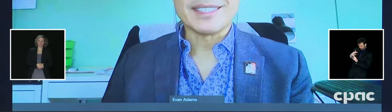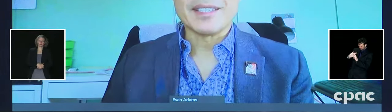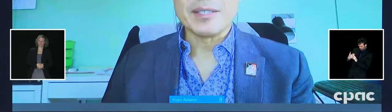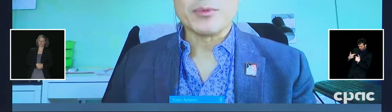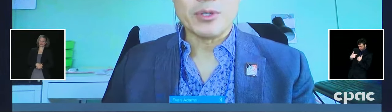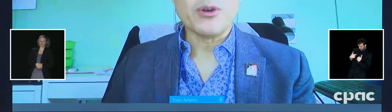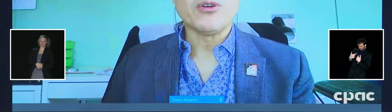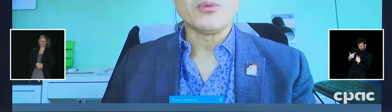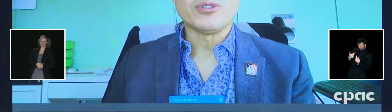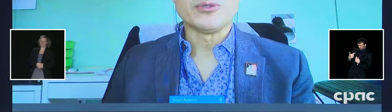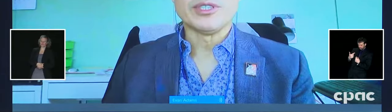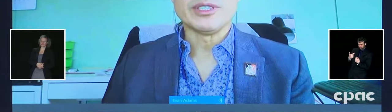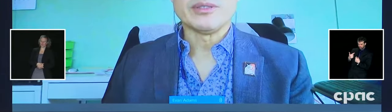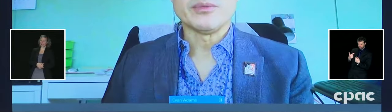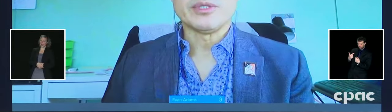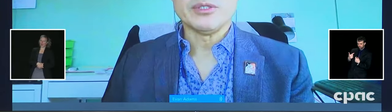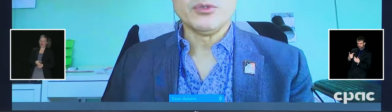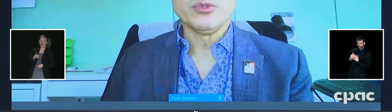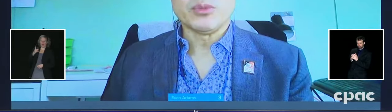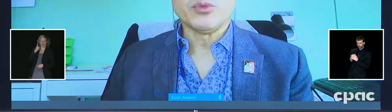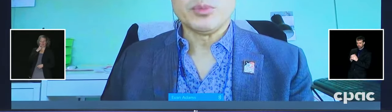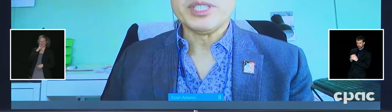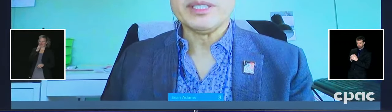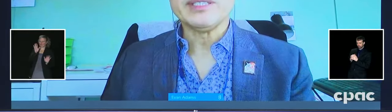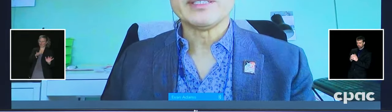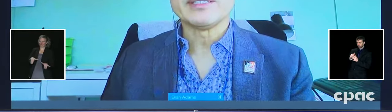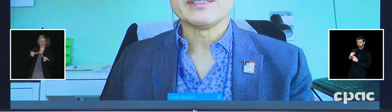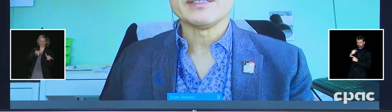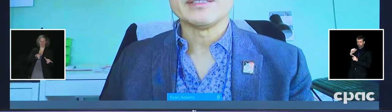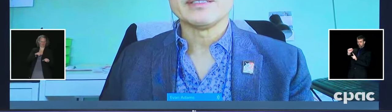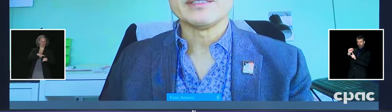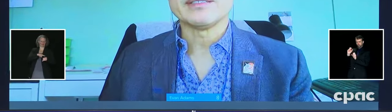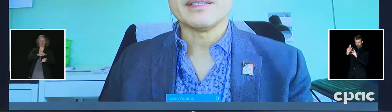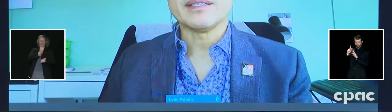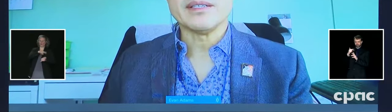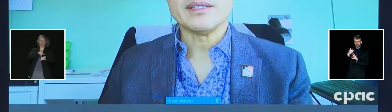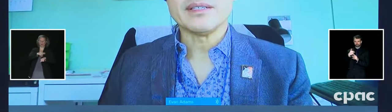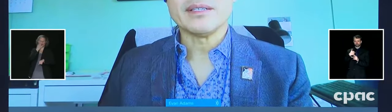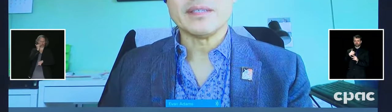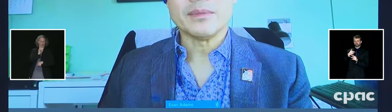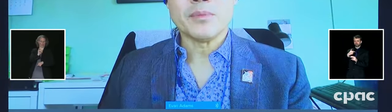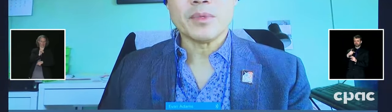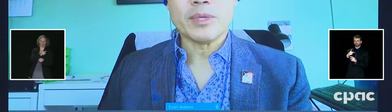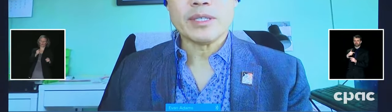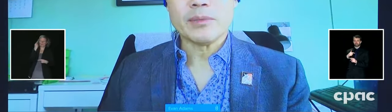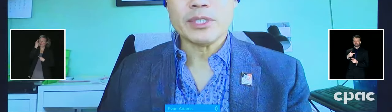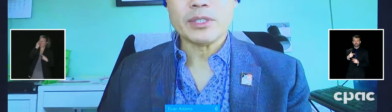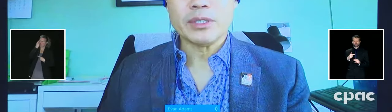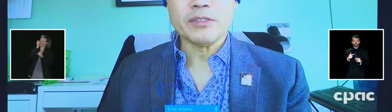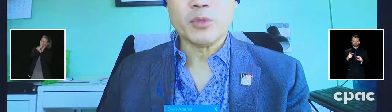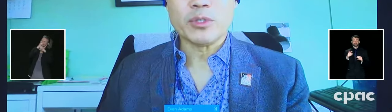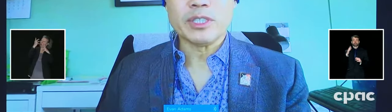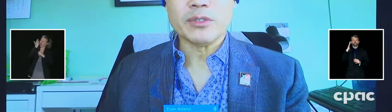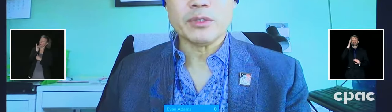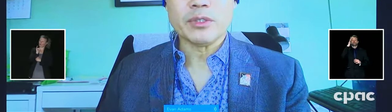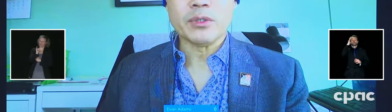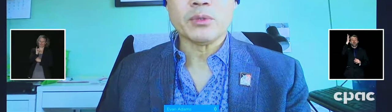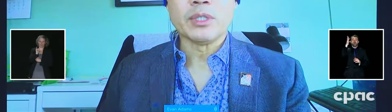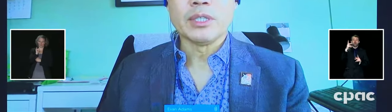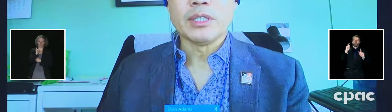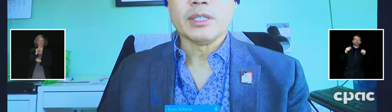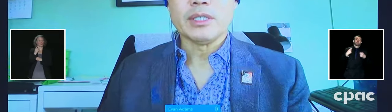Yes, I think we're all wondering what the new normal will be. I think the way that we used to live more than a year ago